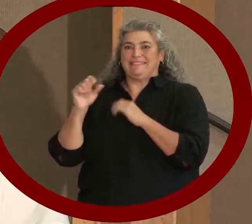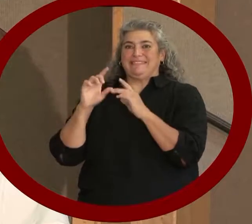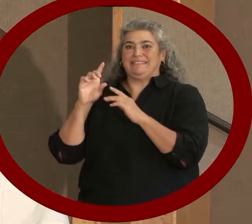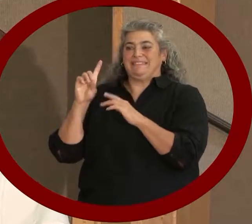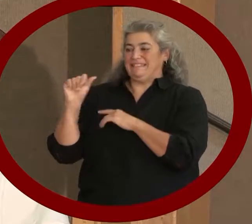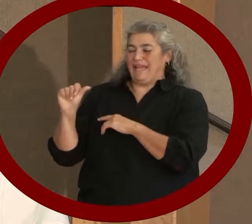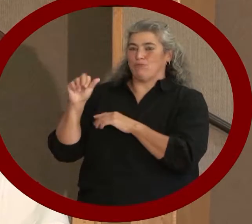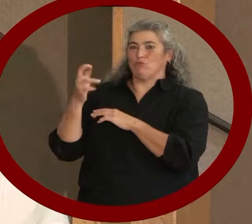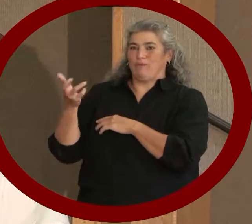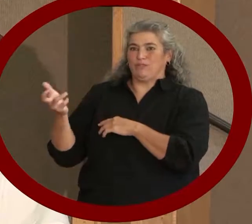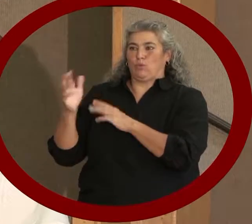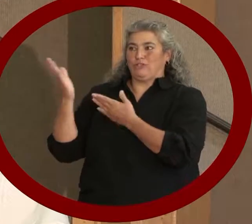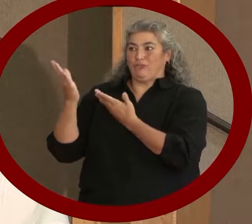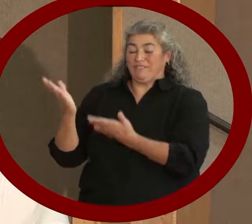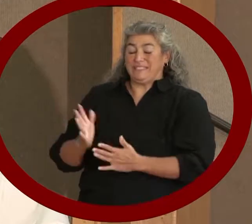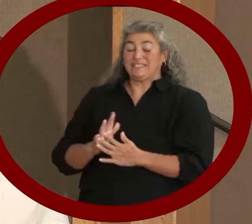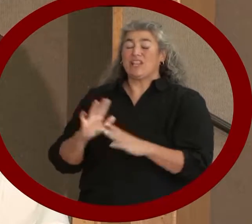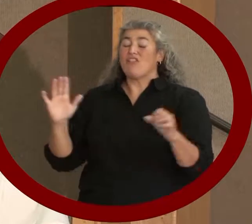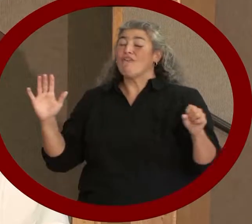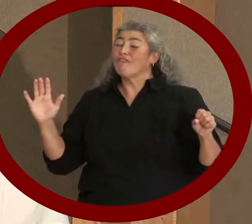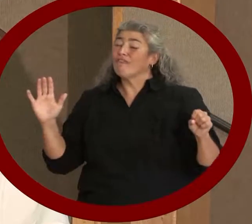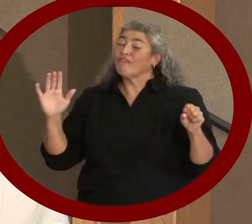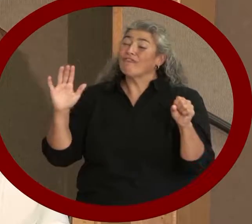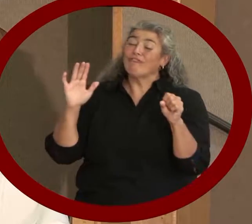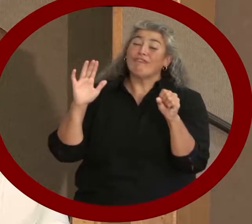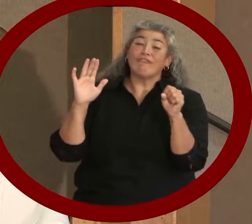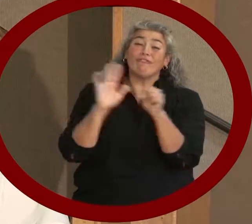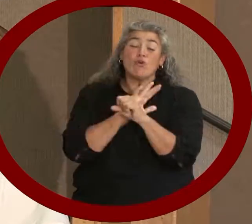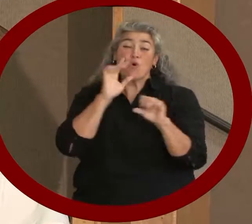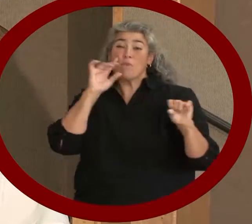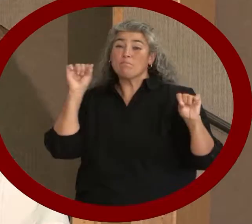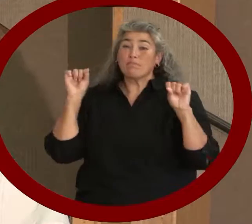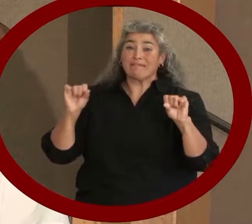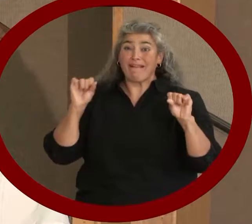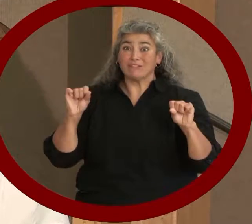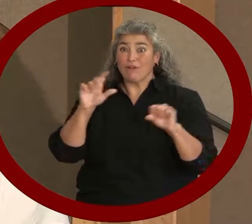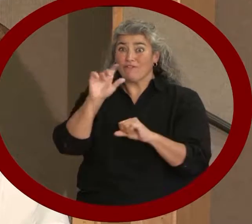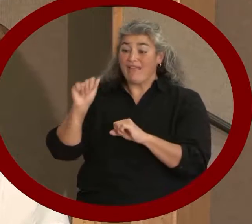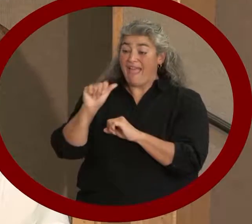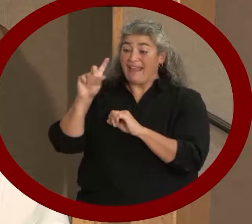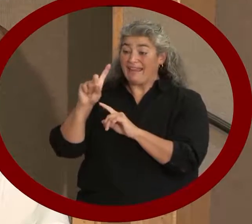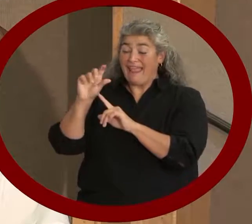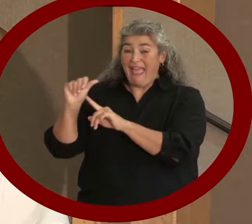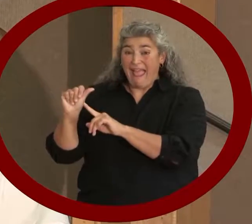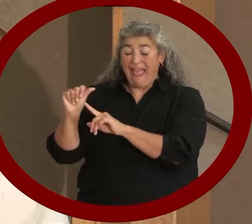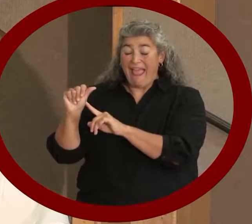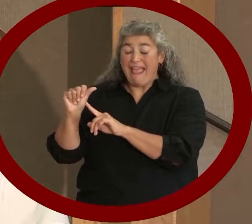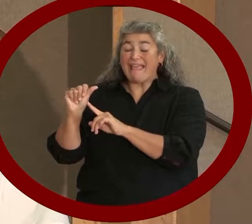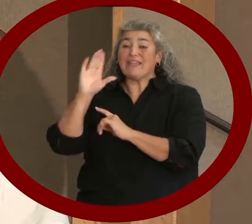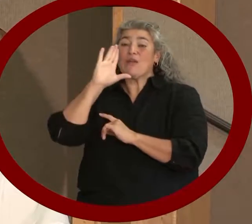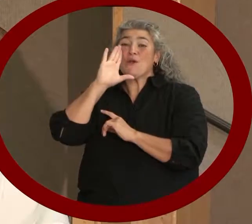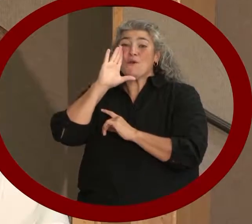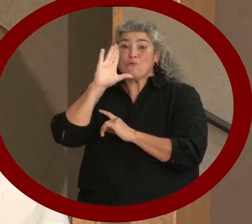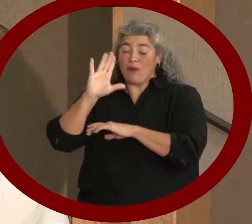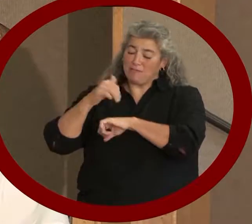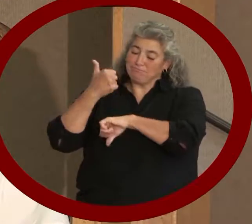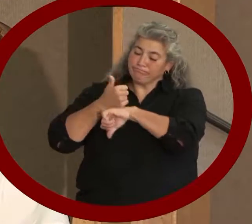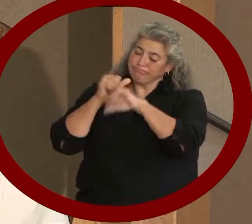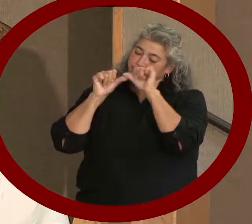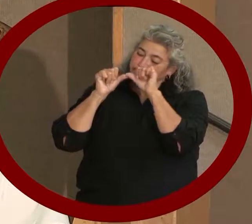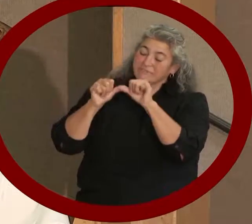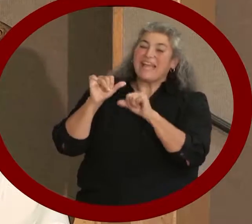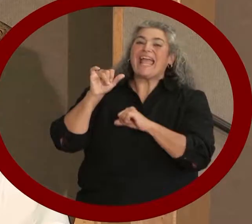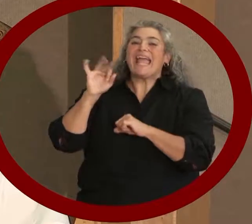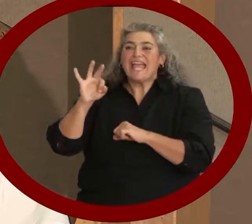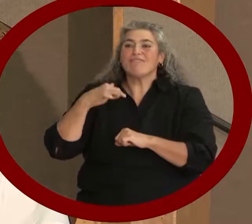promise of the ADA will only be reached if we remain committed to continuing our efforts,